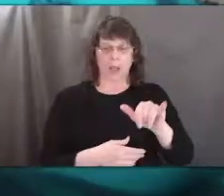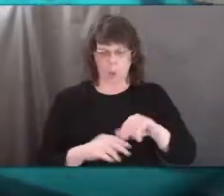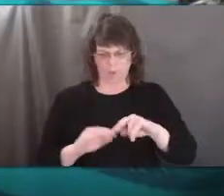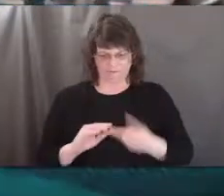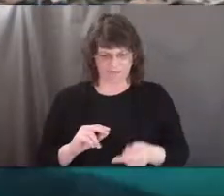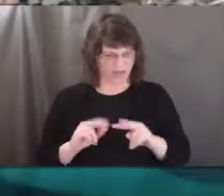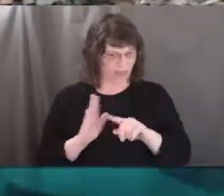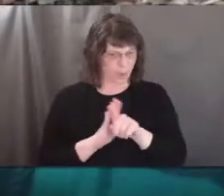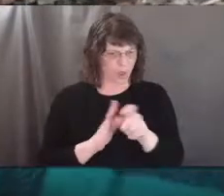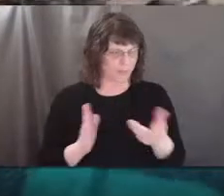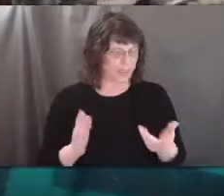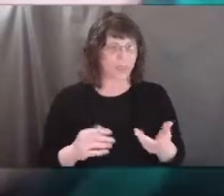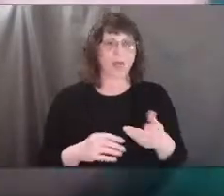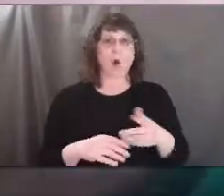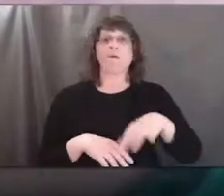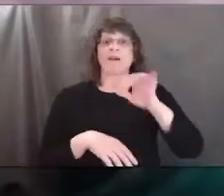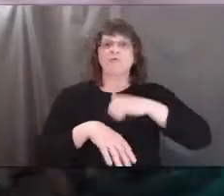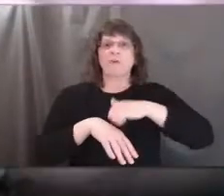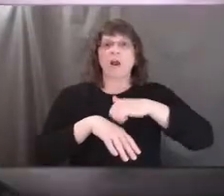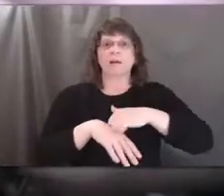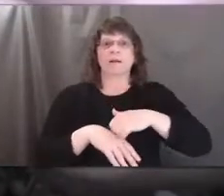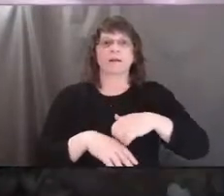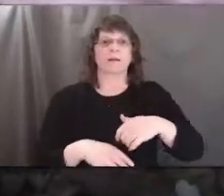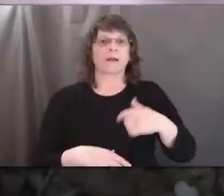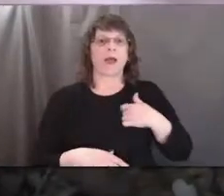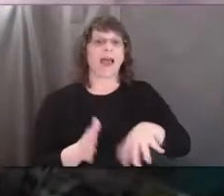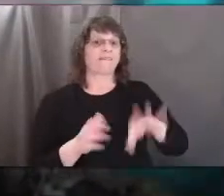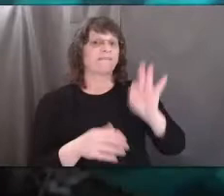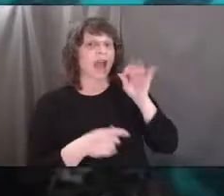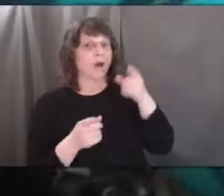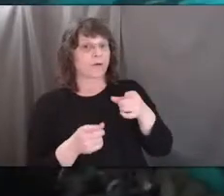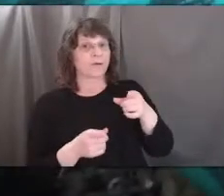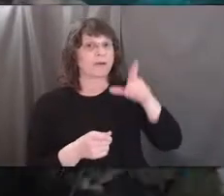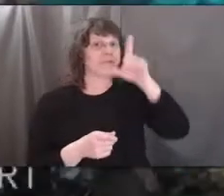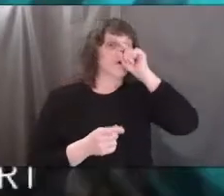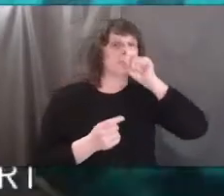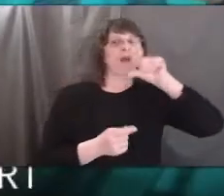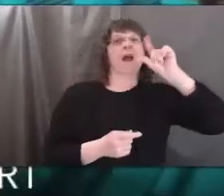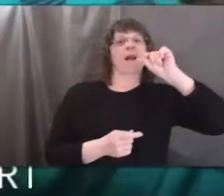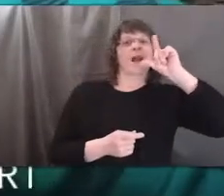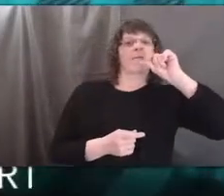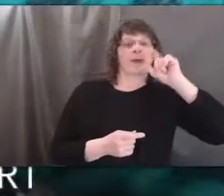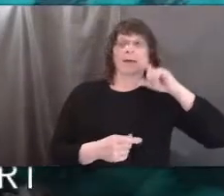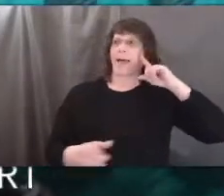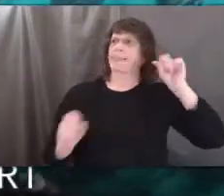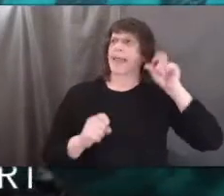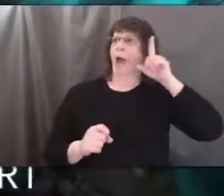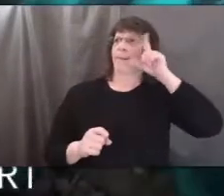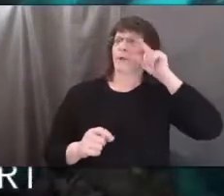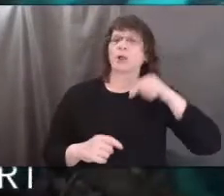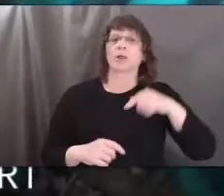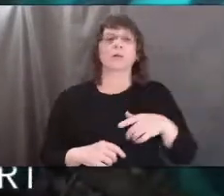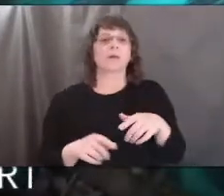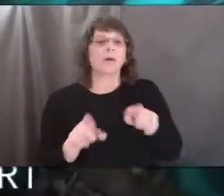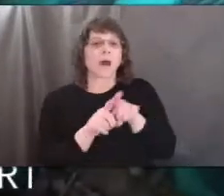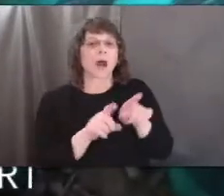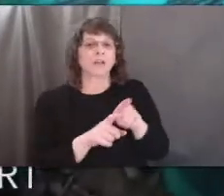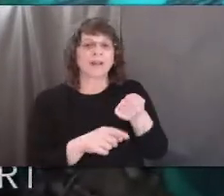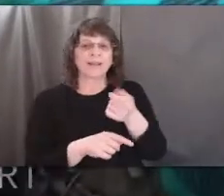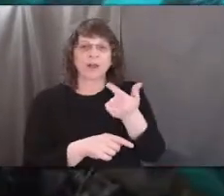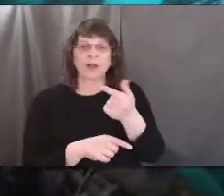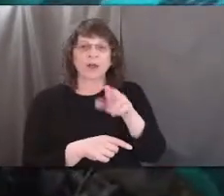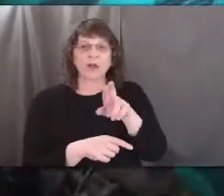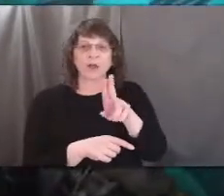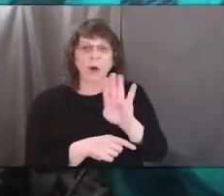Oh, a rock! I have found a loud bird and a little grub of